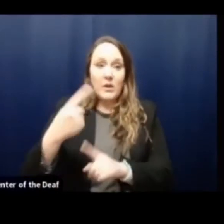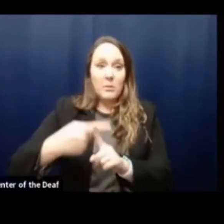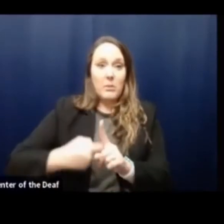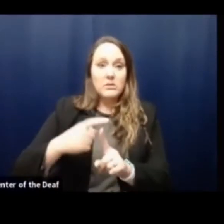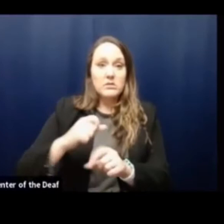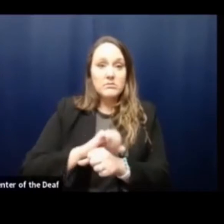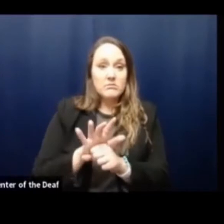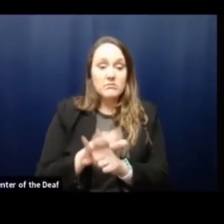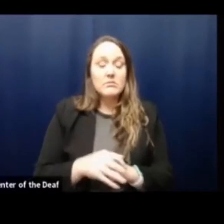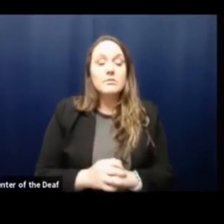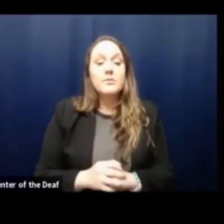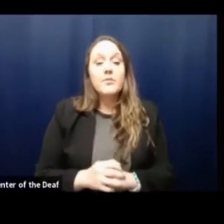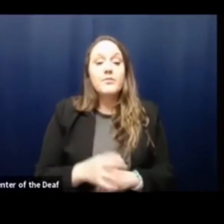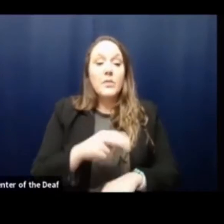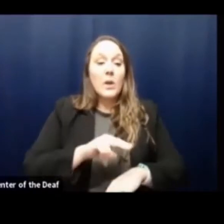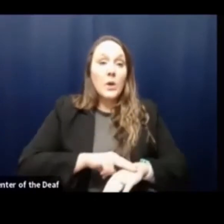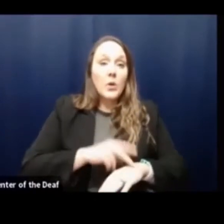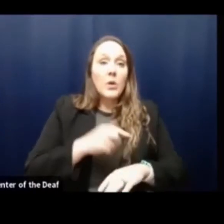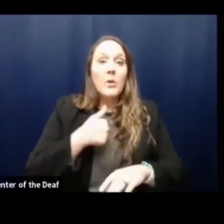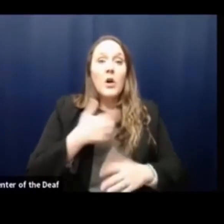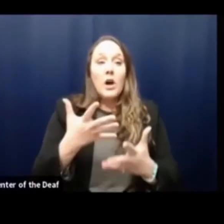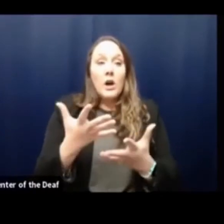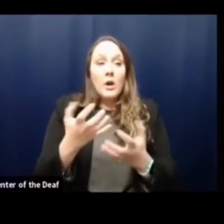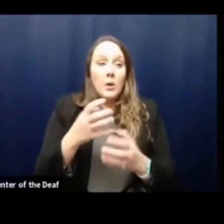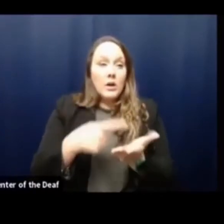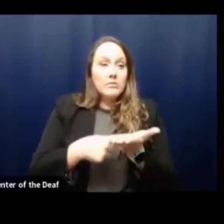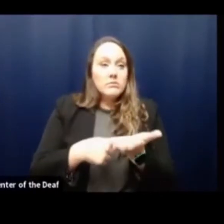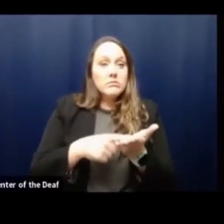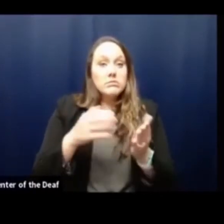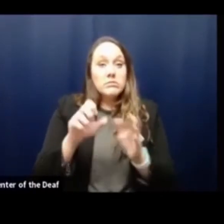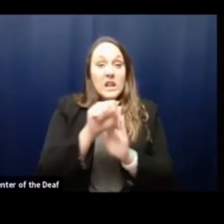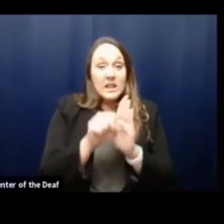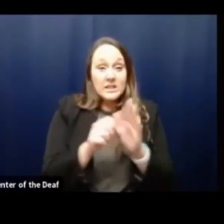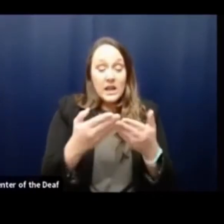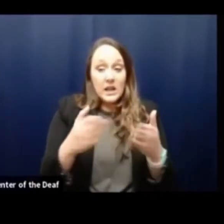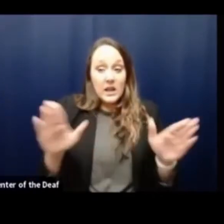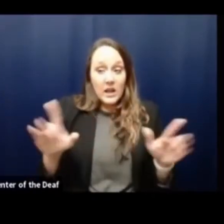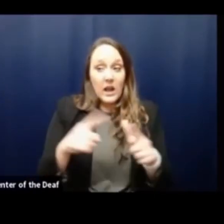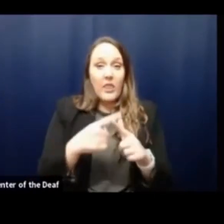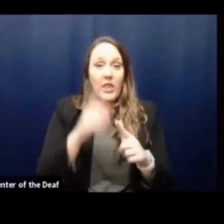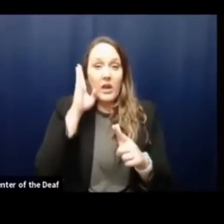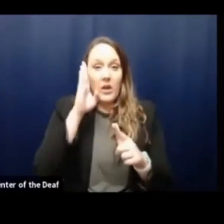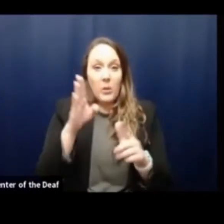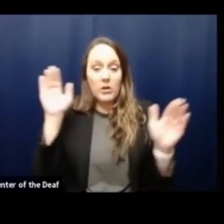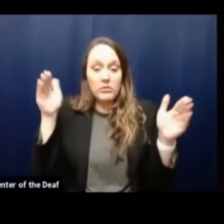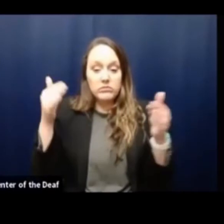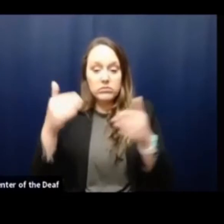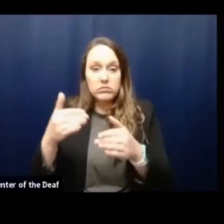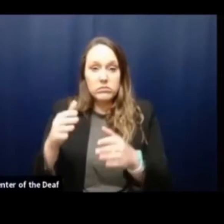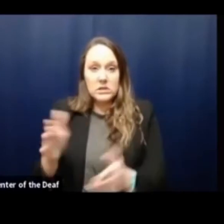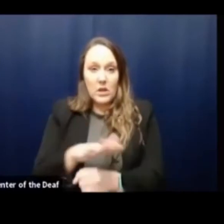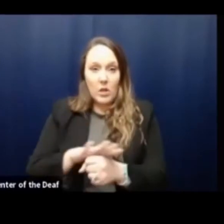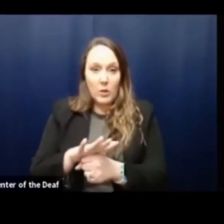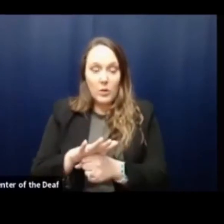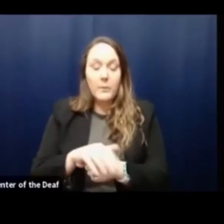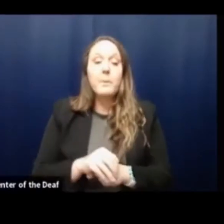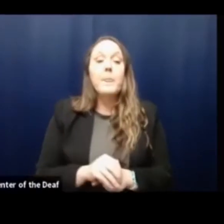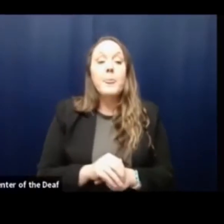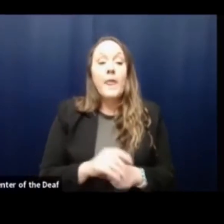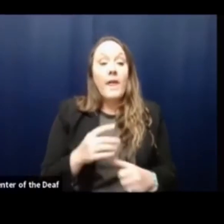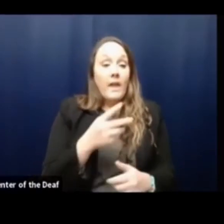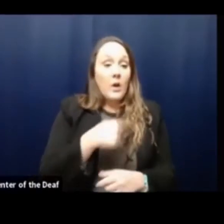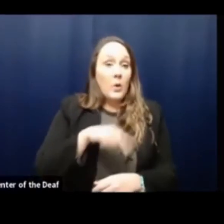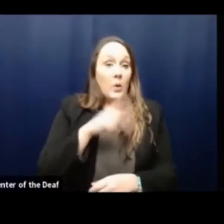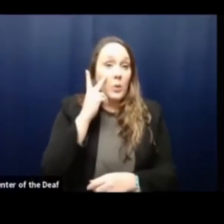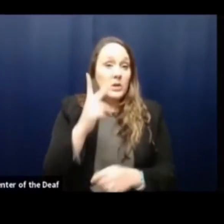my usual fashion, I want to start from a statewide level and then narrow down to the local situation. As you recall, we saw a peak number of new COVID